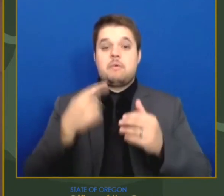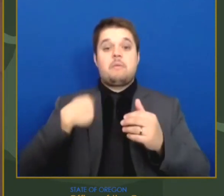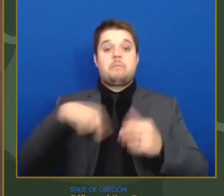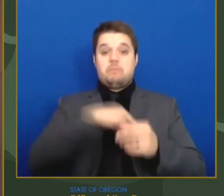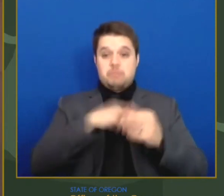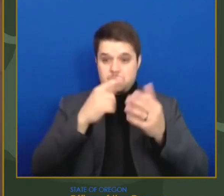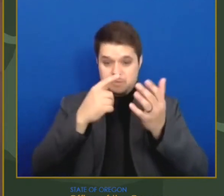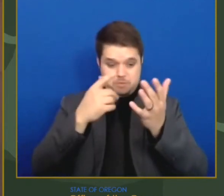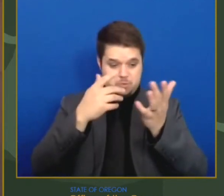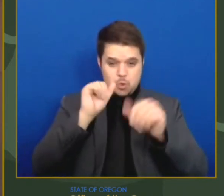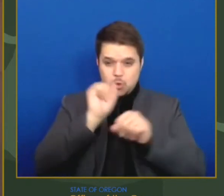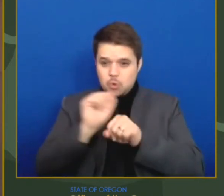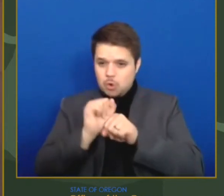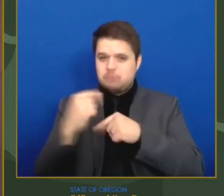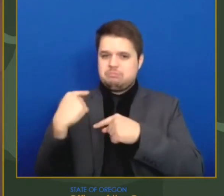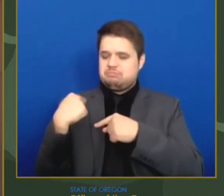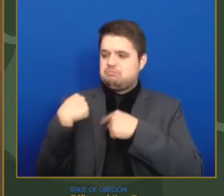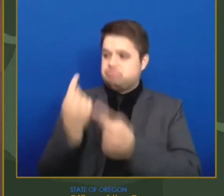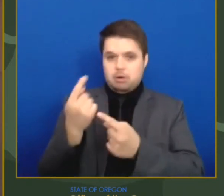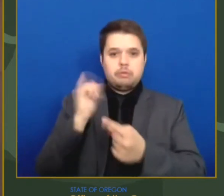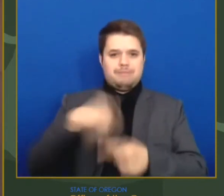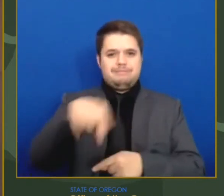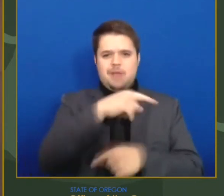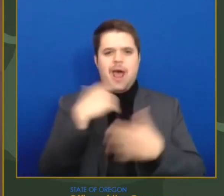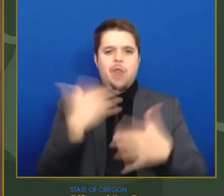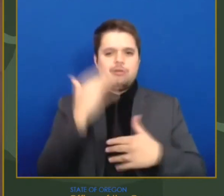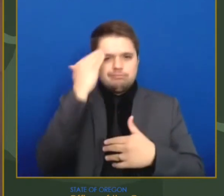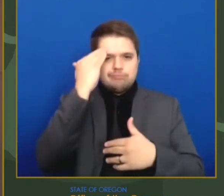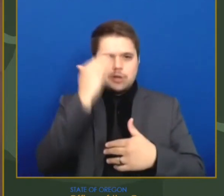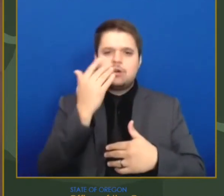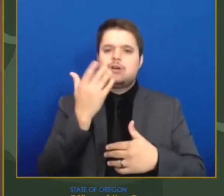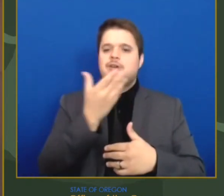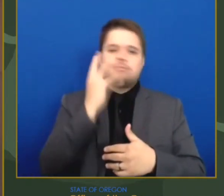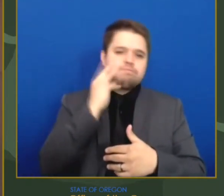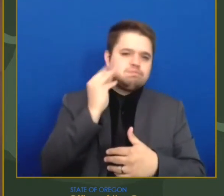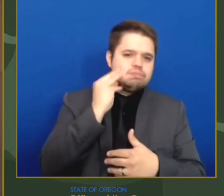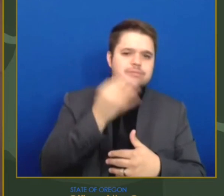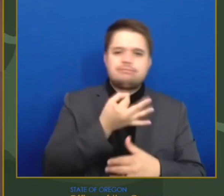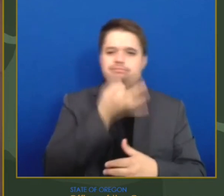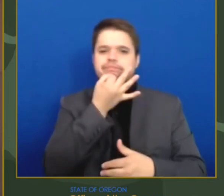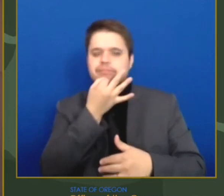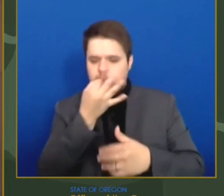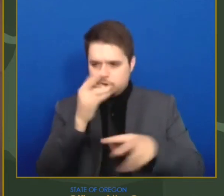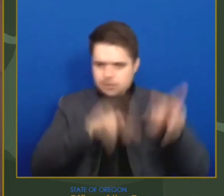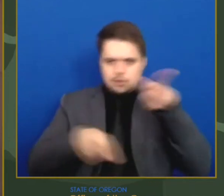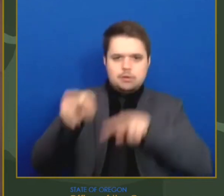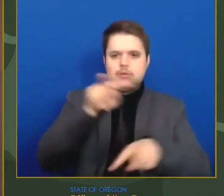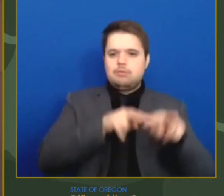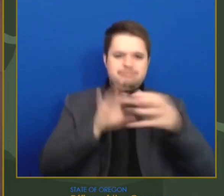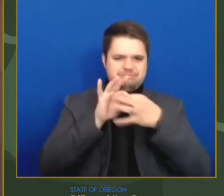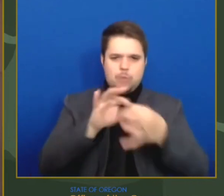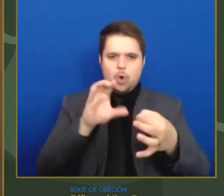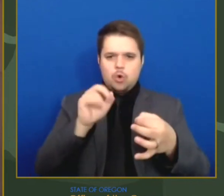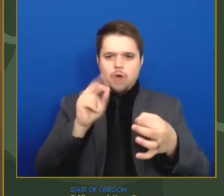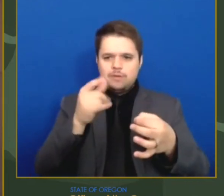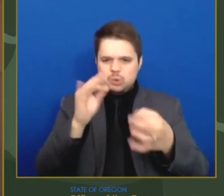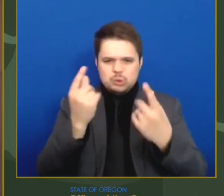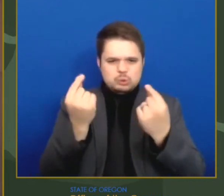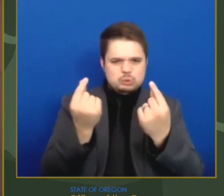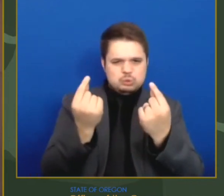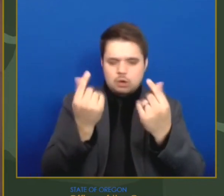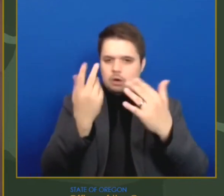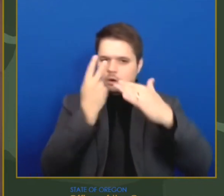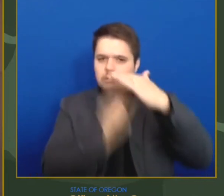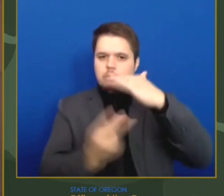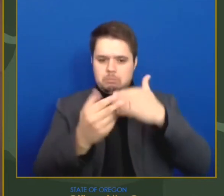on where we stand in our fight against COVID-19 and what lies ahead with the recent discovery of a